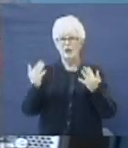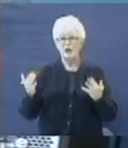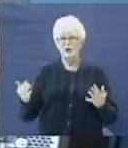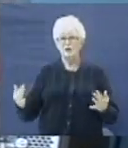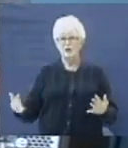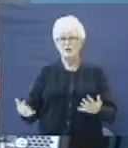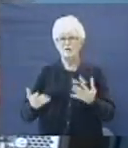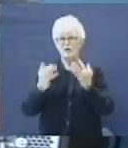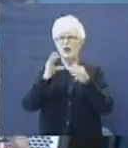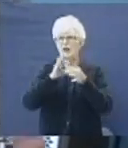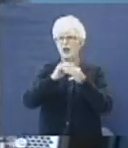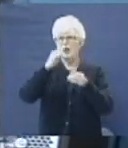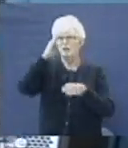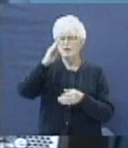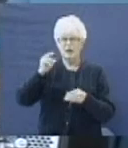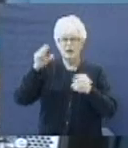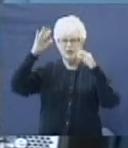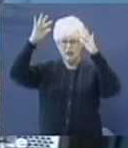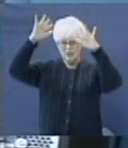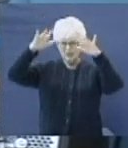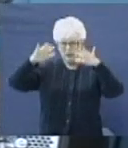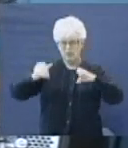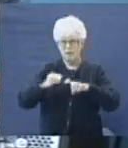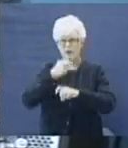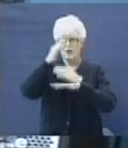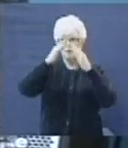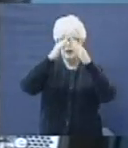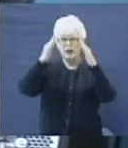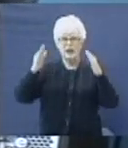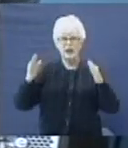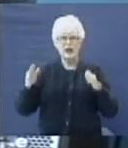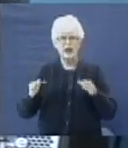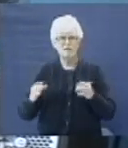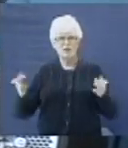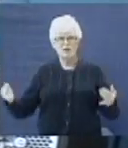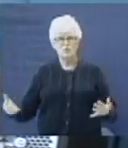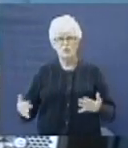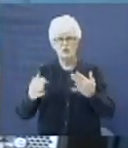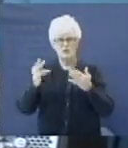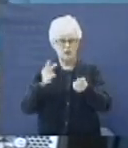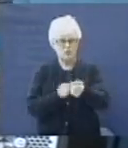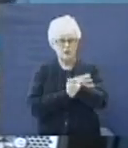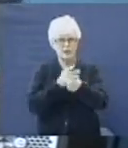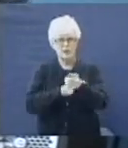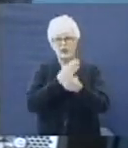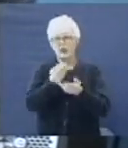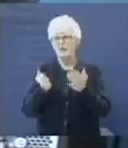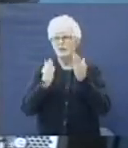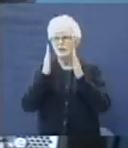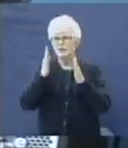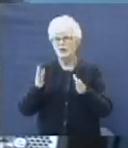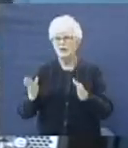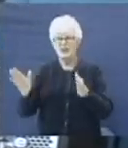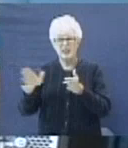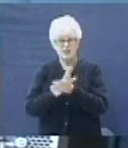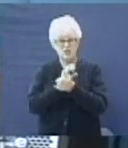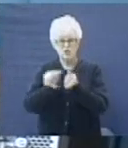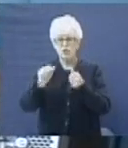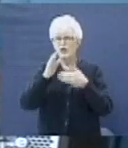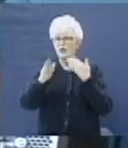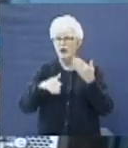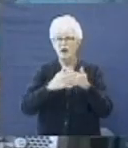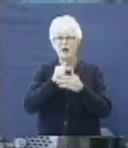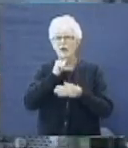but the fire of God is fallen from heaven and hath burned up the sheep and the servants and consumed them.